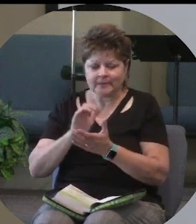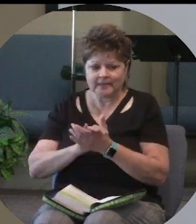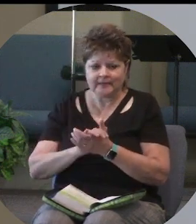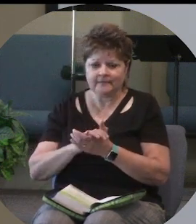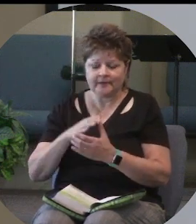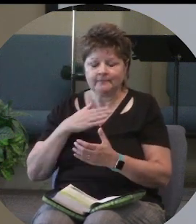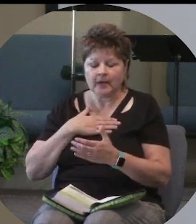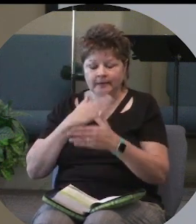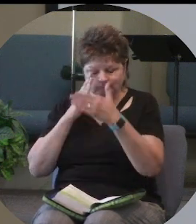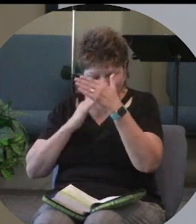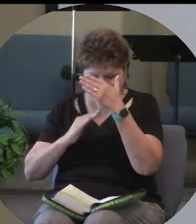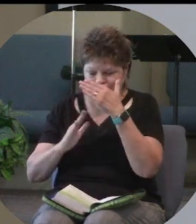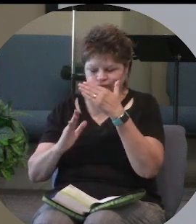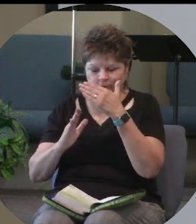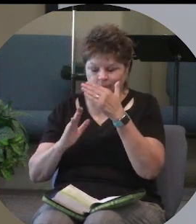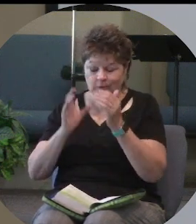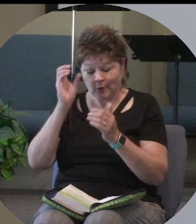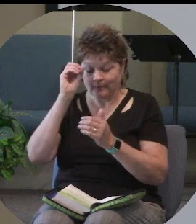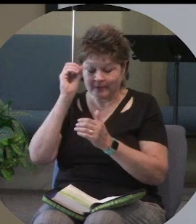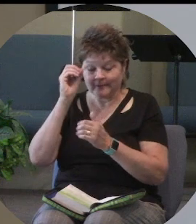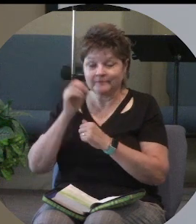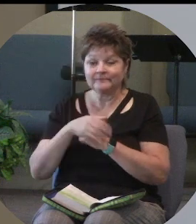humble opinion